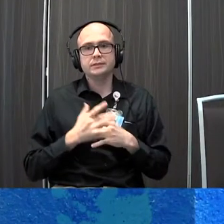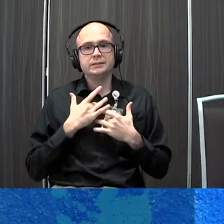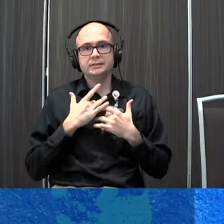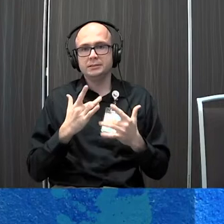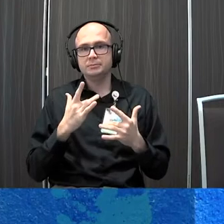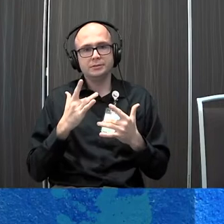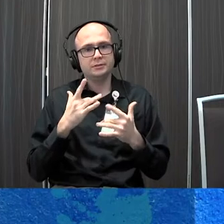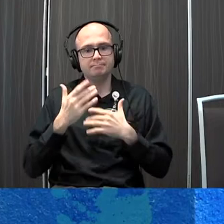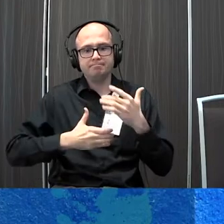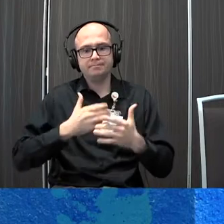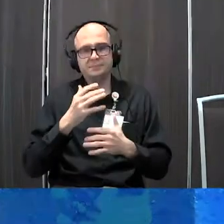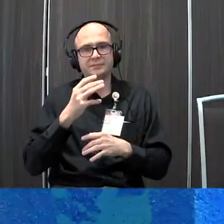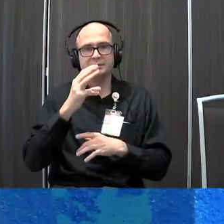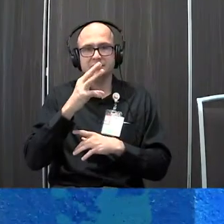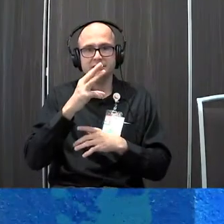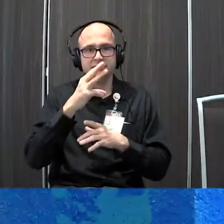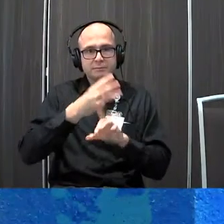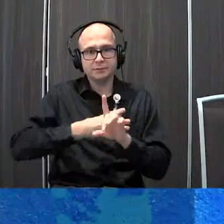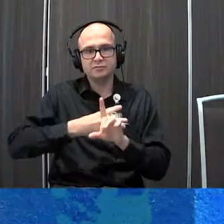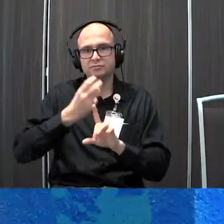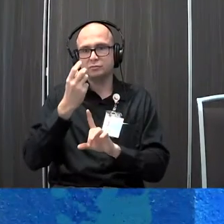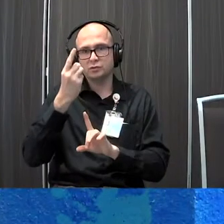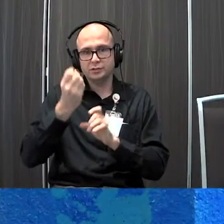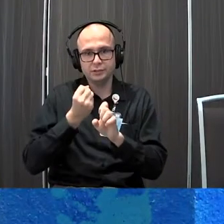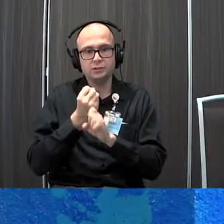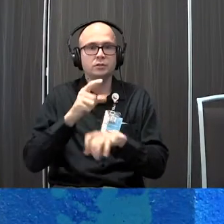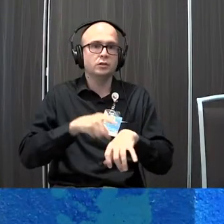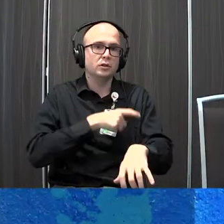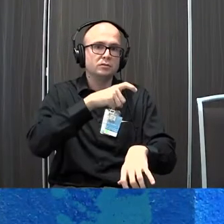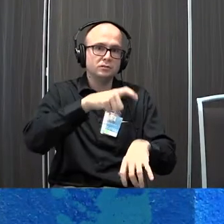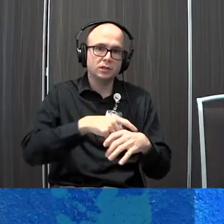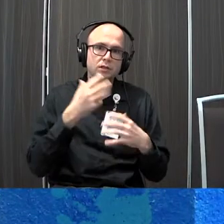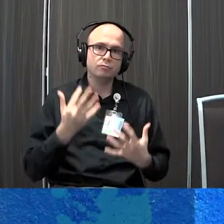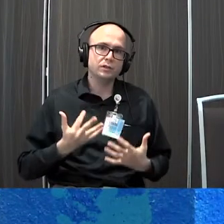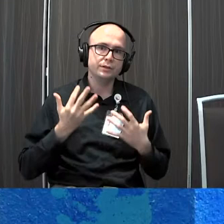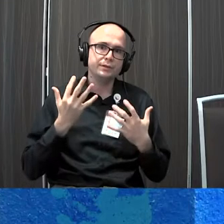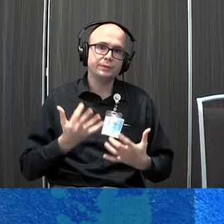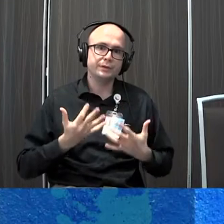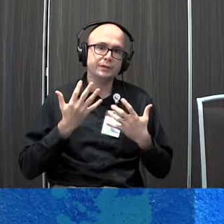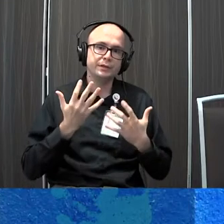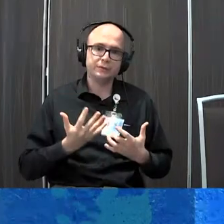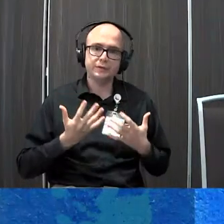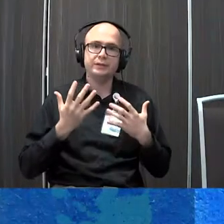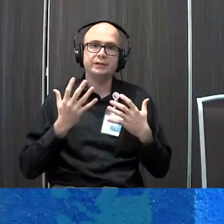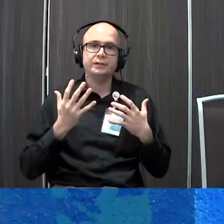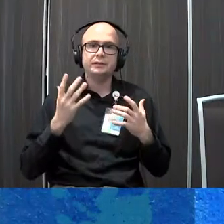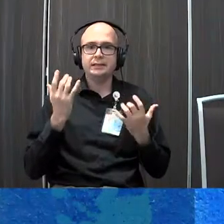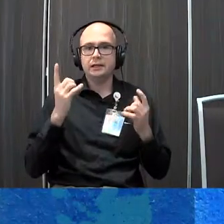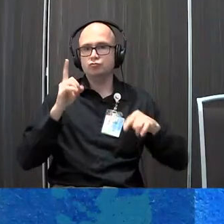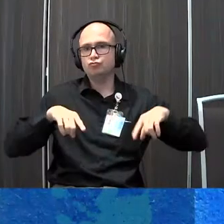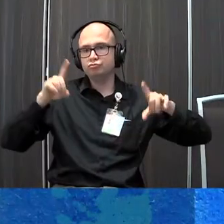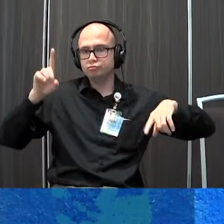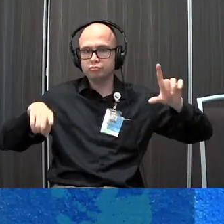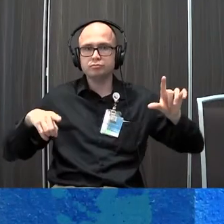take six to twelve months before it is ready for delivery it is a long time for the process but there's fluctuation at times currently right now in our tri-state